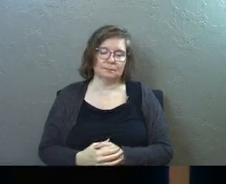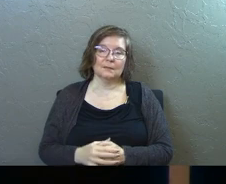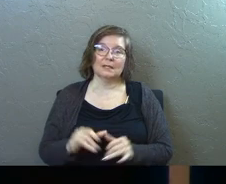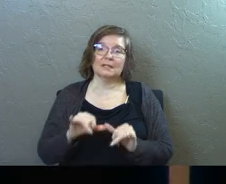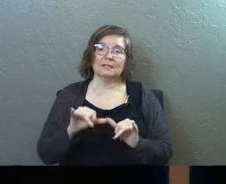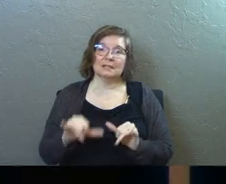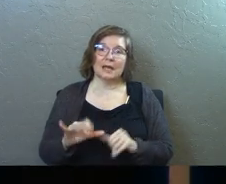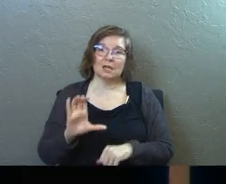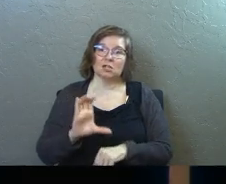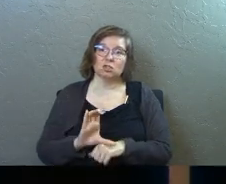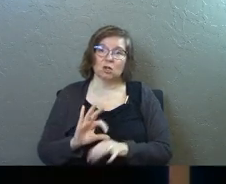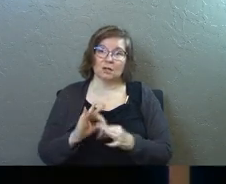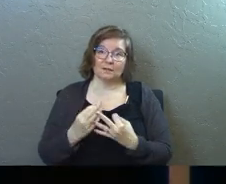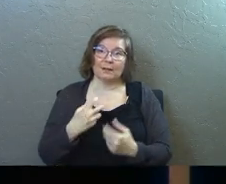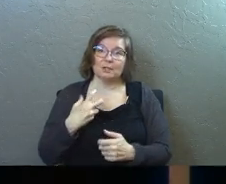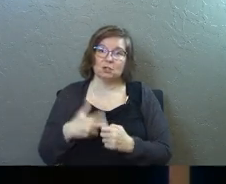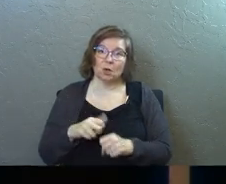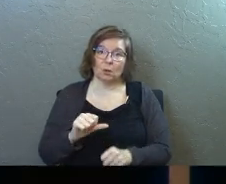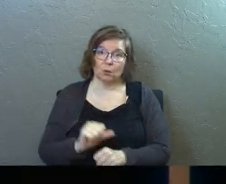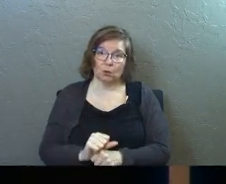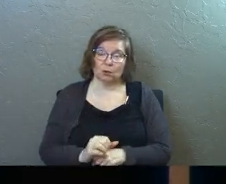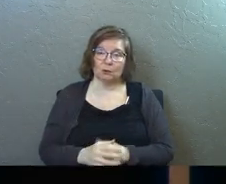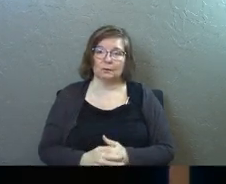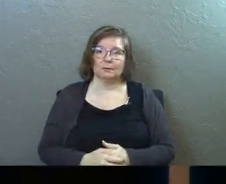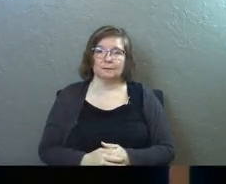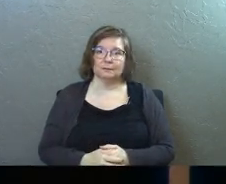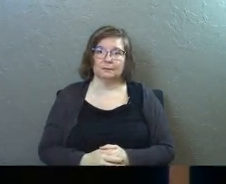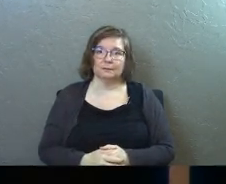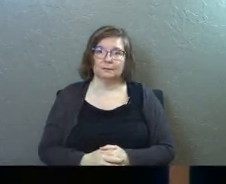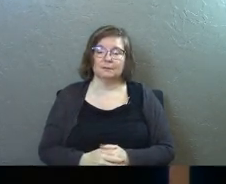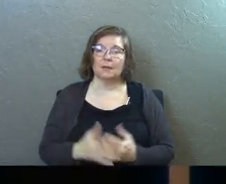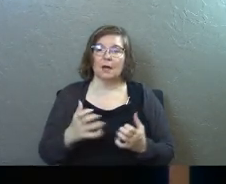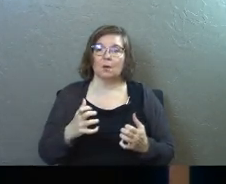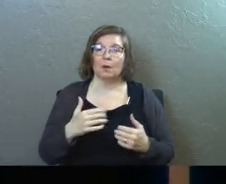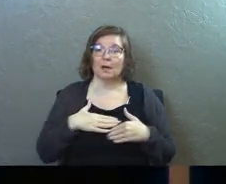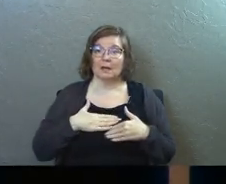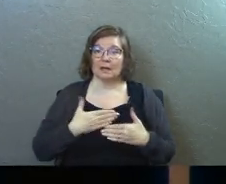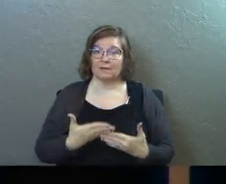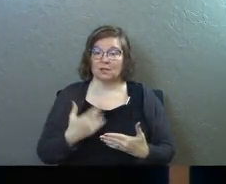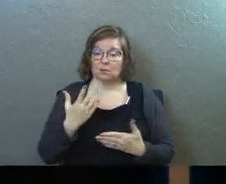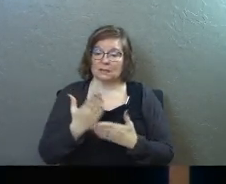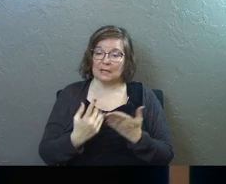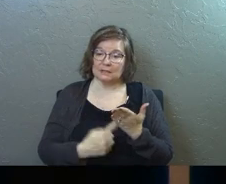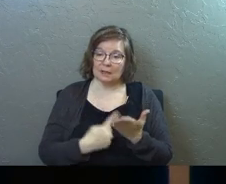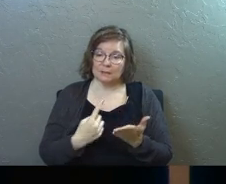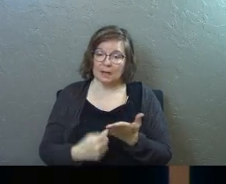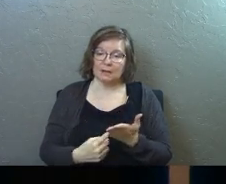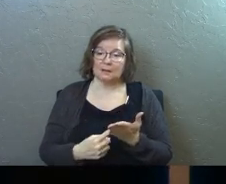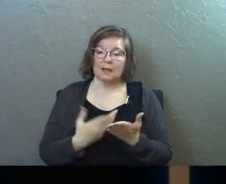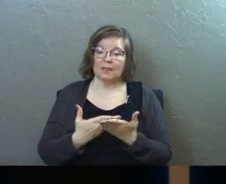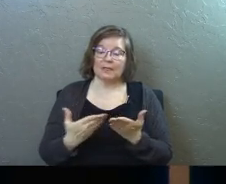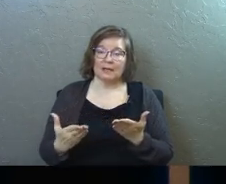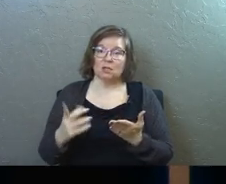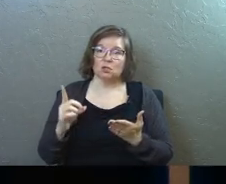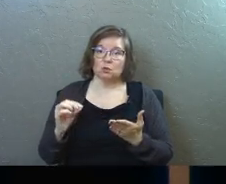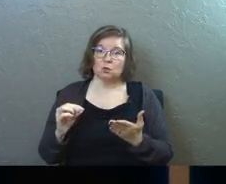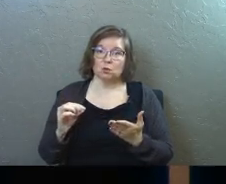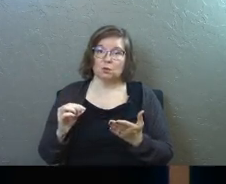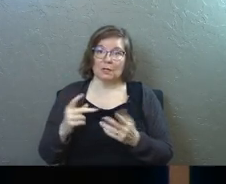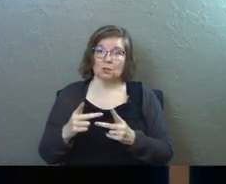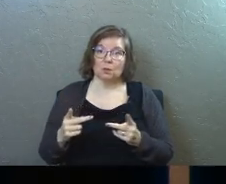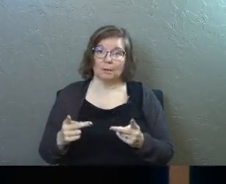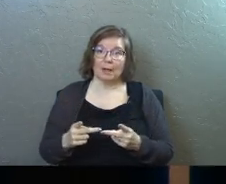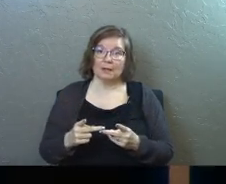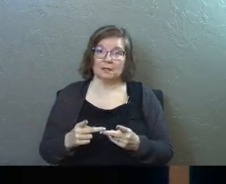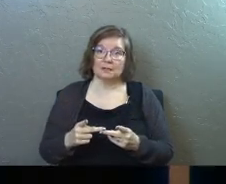staying a church family is hard work I want to confess to you that sometimes things things do get to a